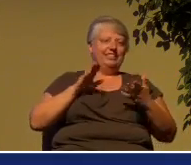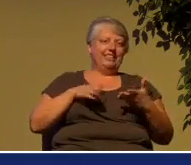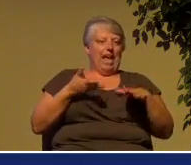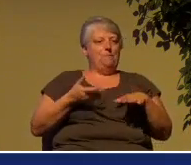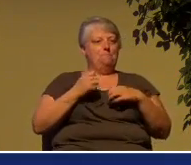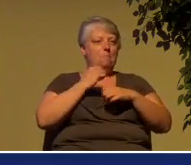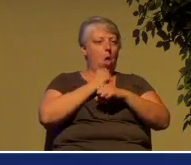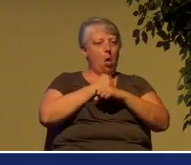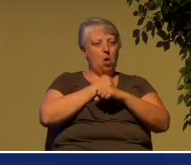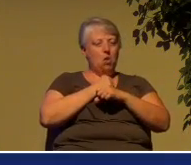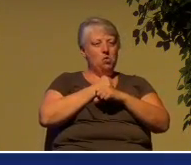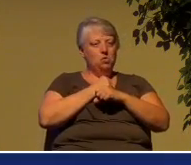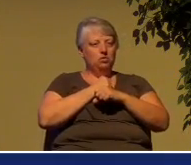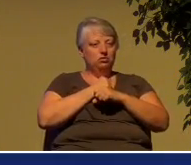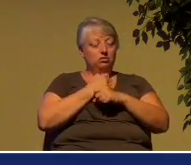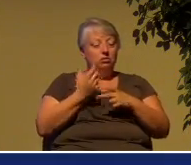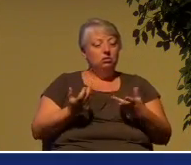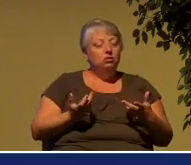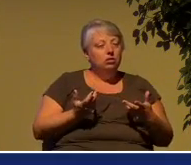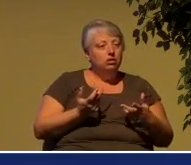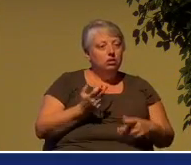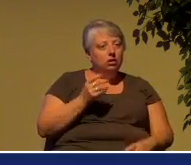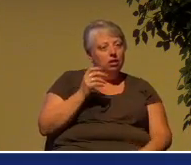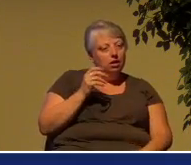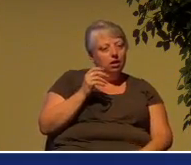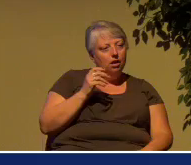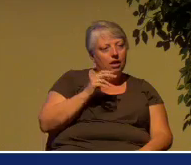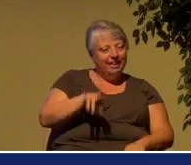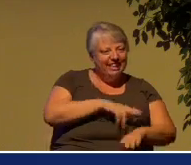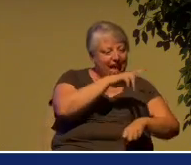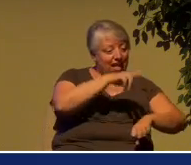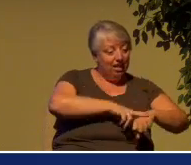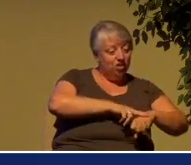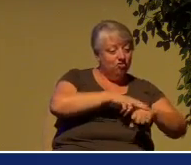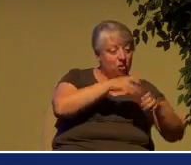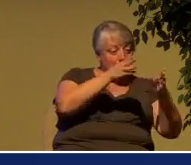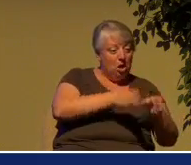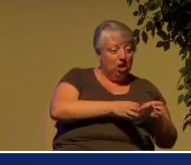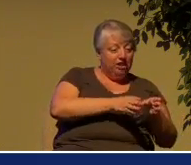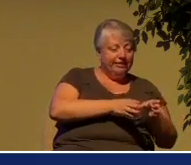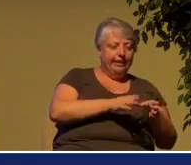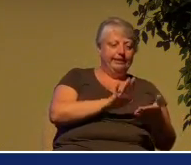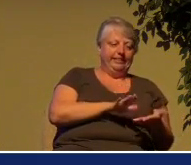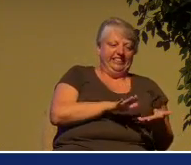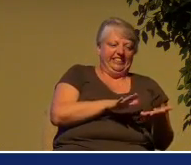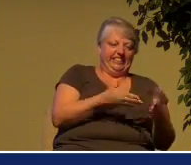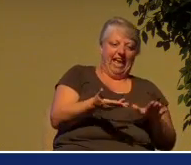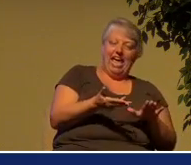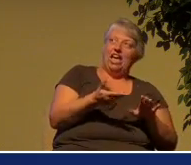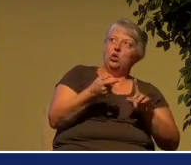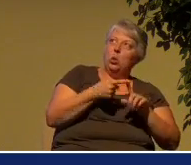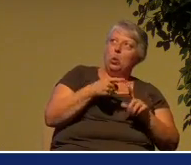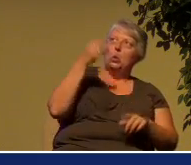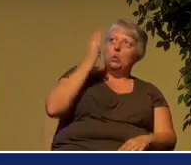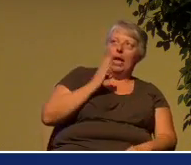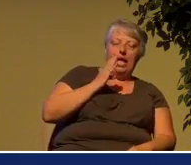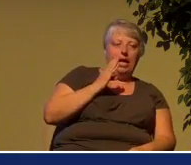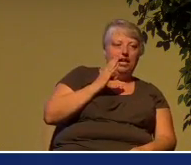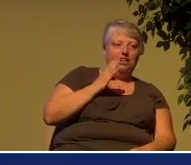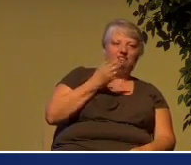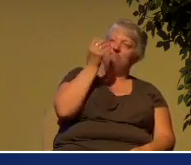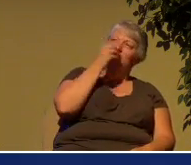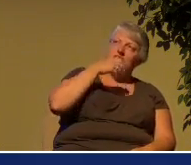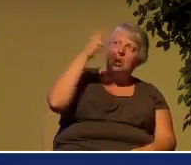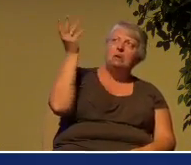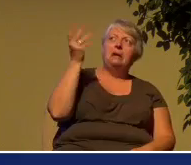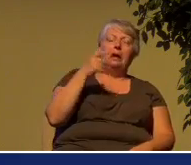Remember, by nature, I'm dead to God. I don't hear him. I don't care about him. I am just led by my